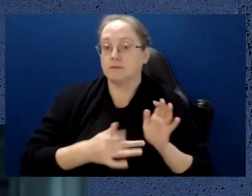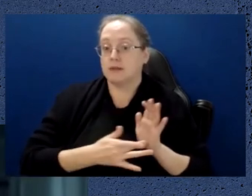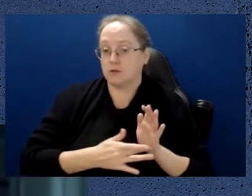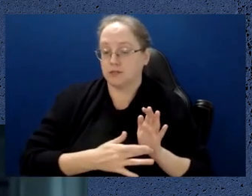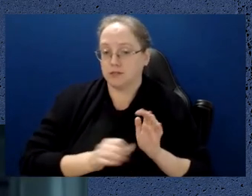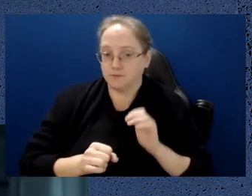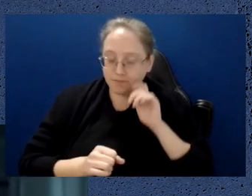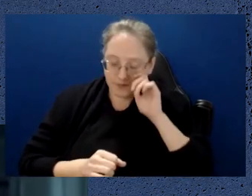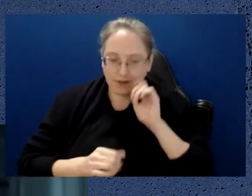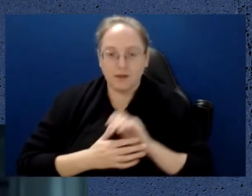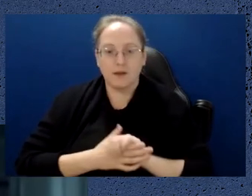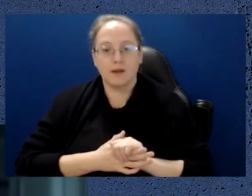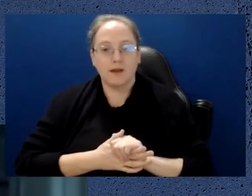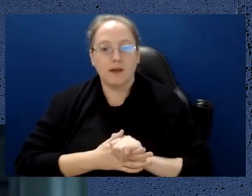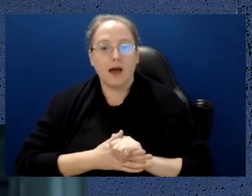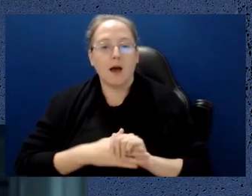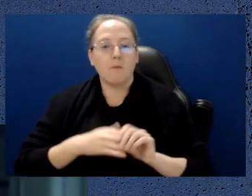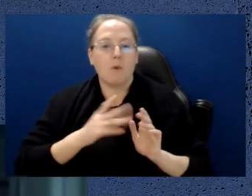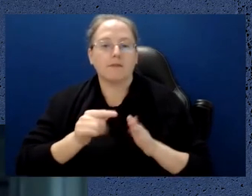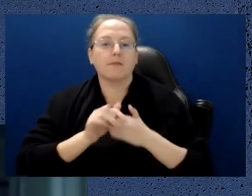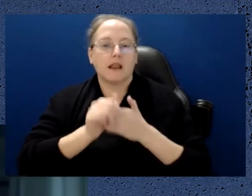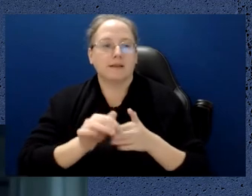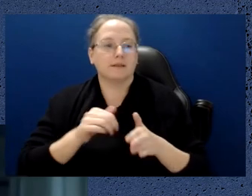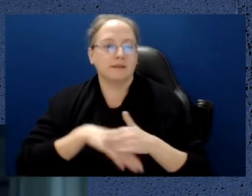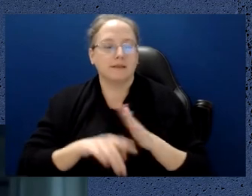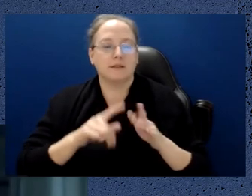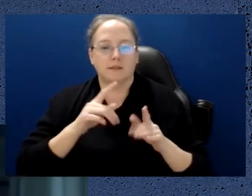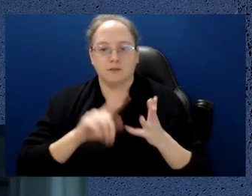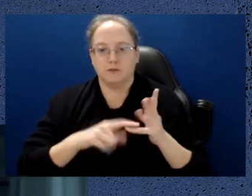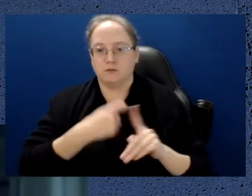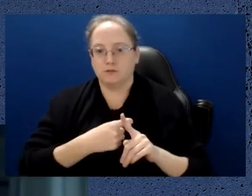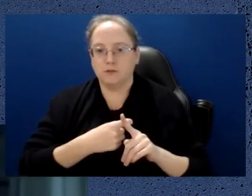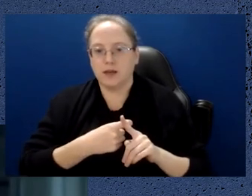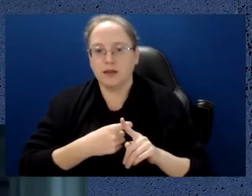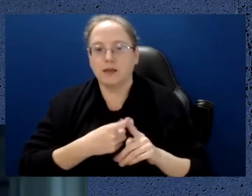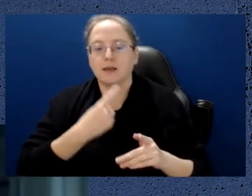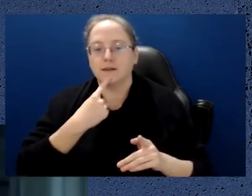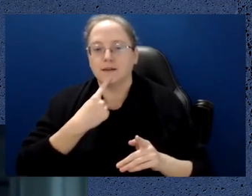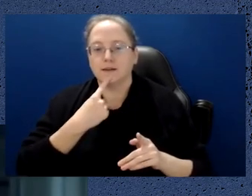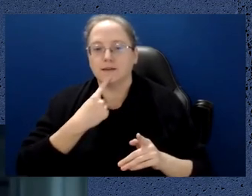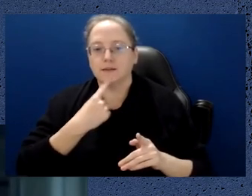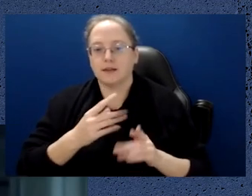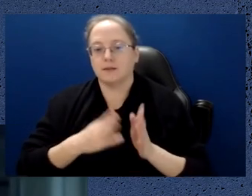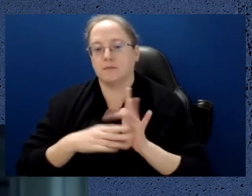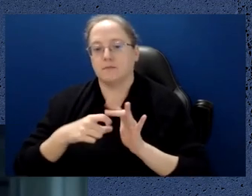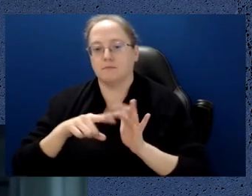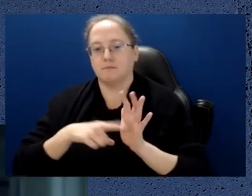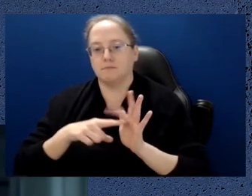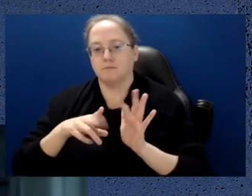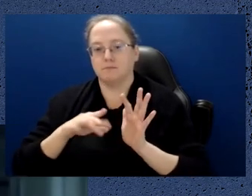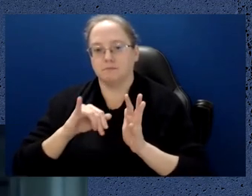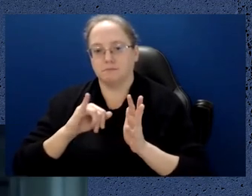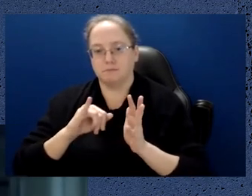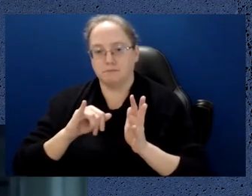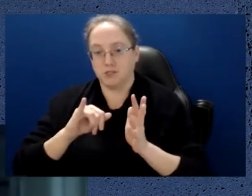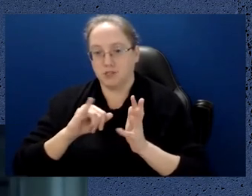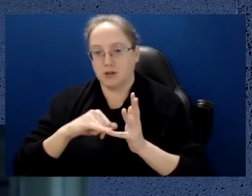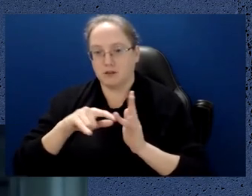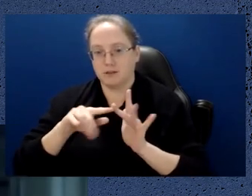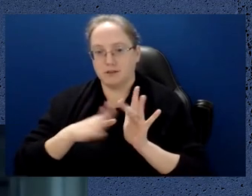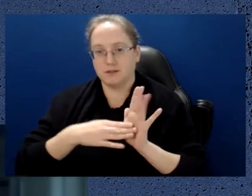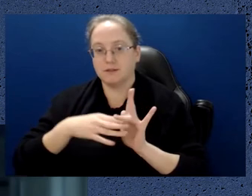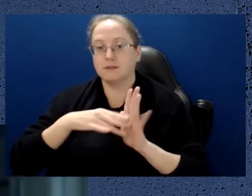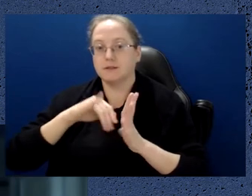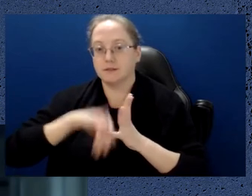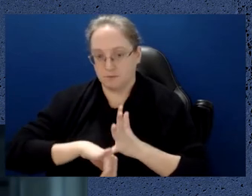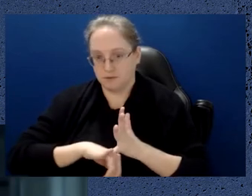Knight, who's one of the leading UK figures, described Michelle Simmons' technology as the world's leading